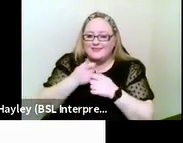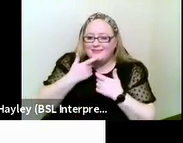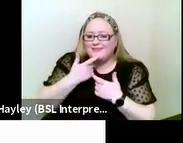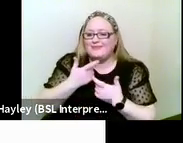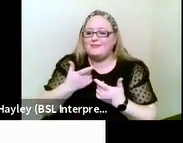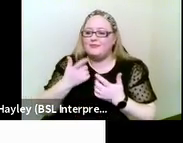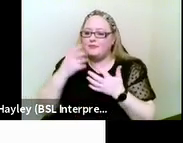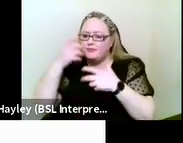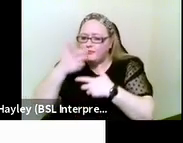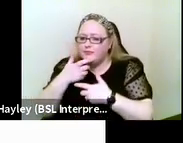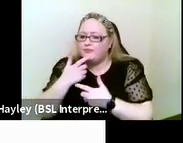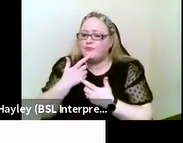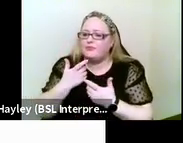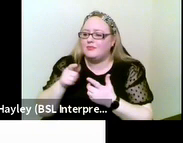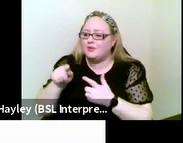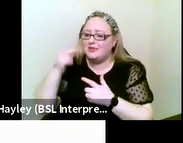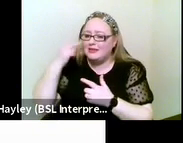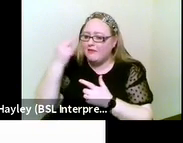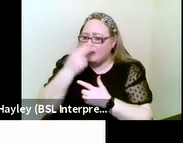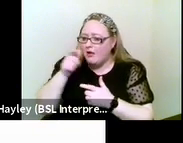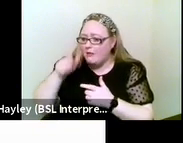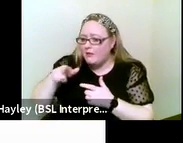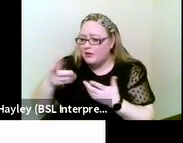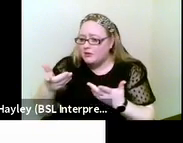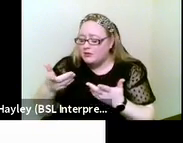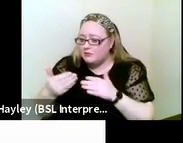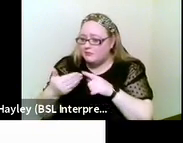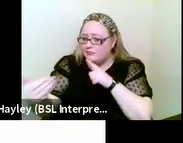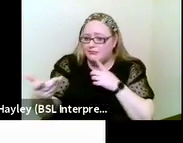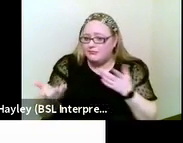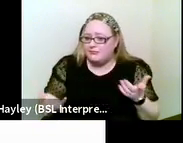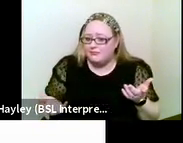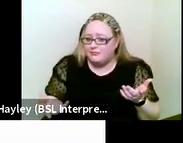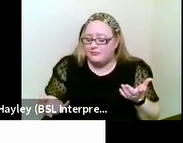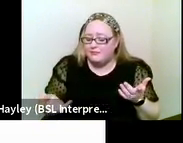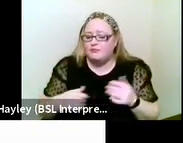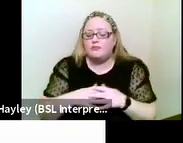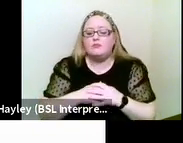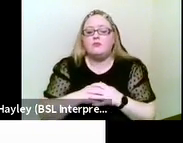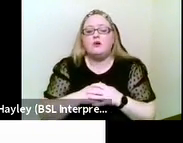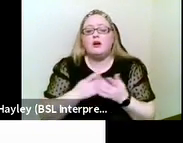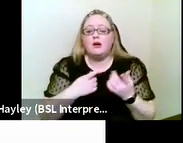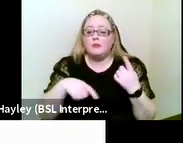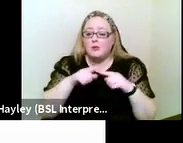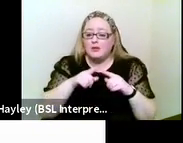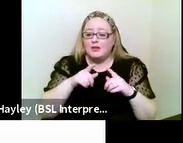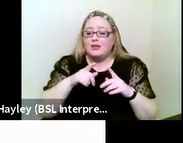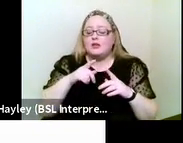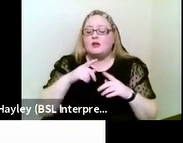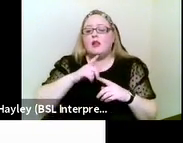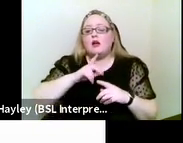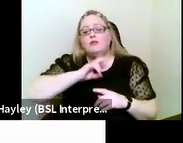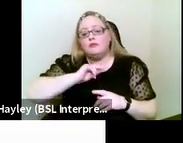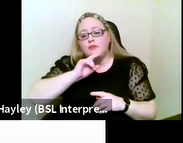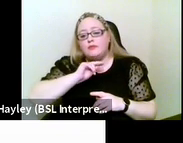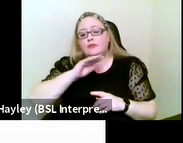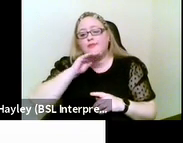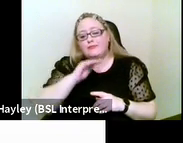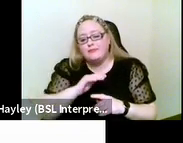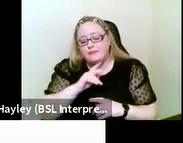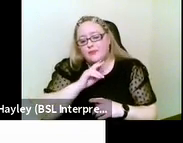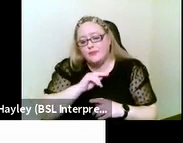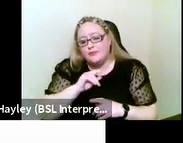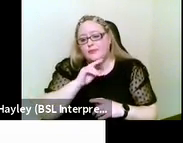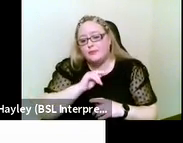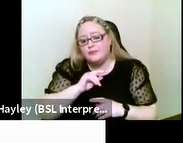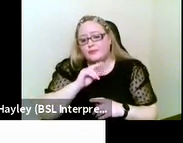the deafblind person? We tend to perhaps lower our voice slowly, slightly, I beg your pardon,